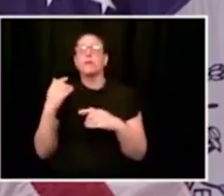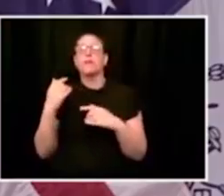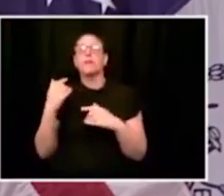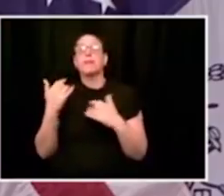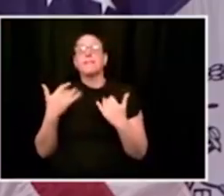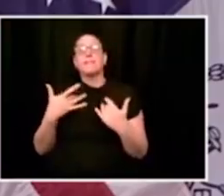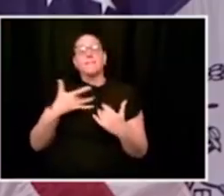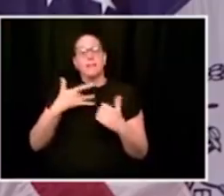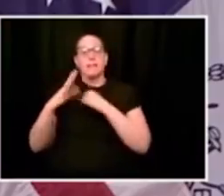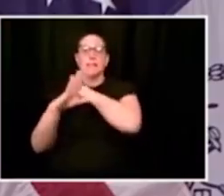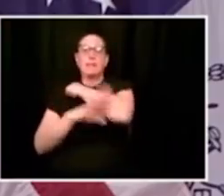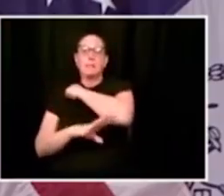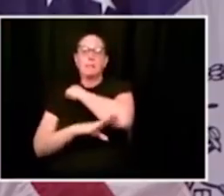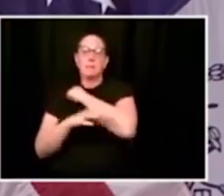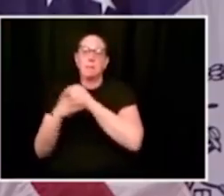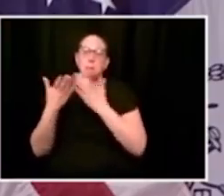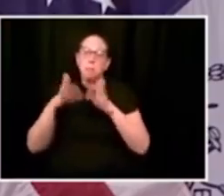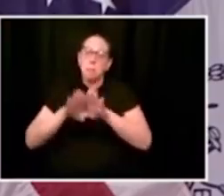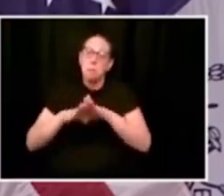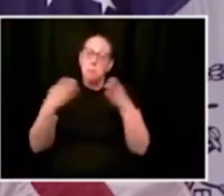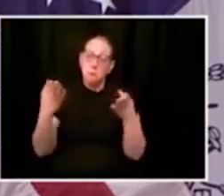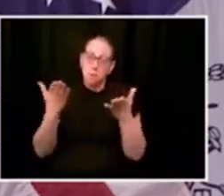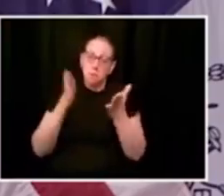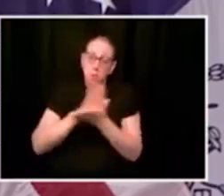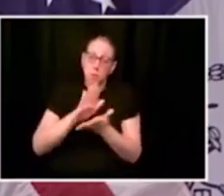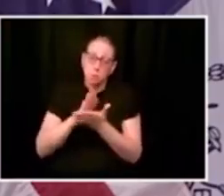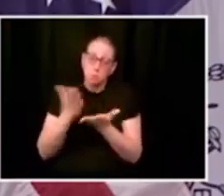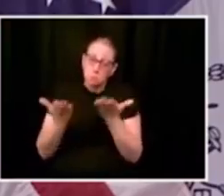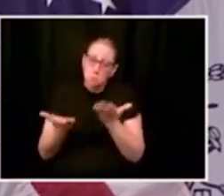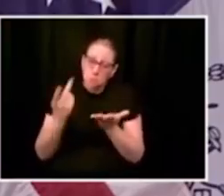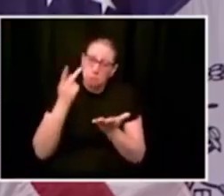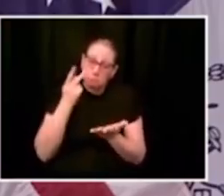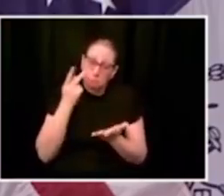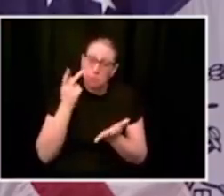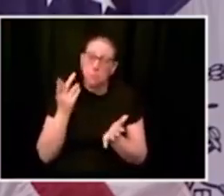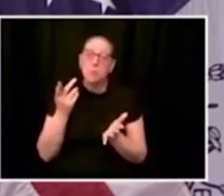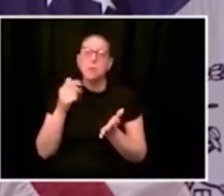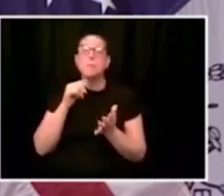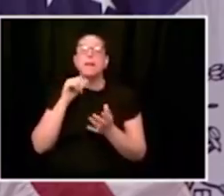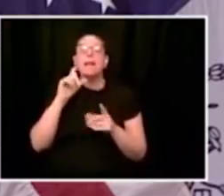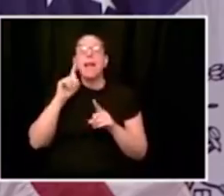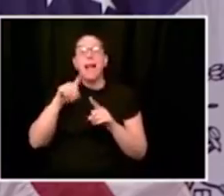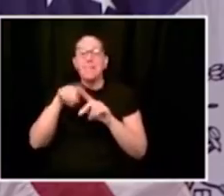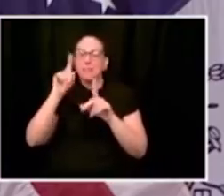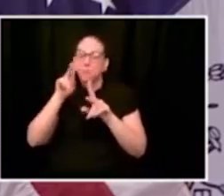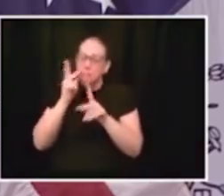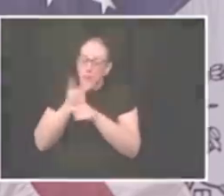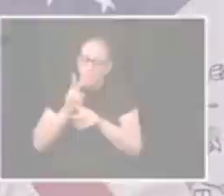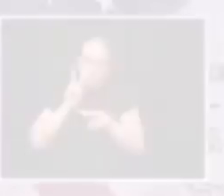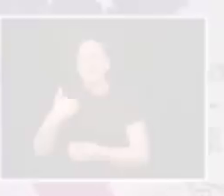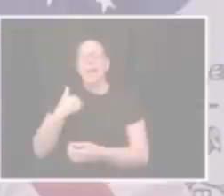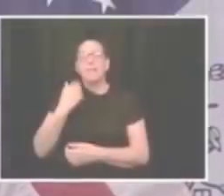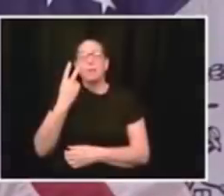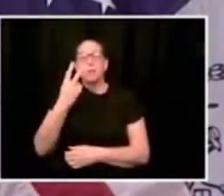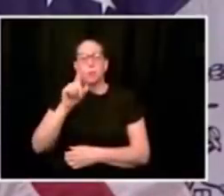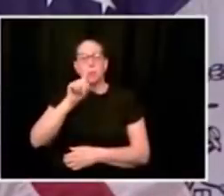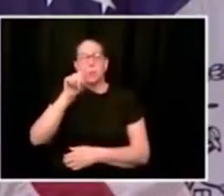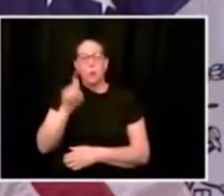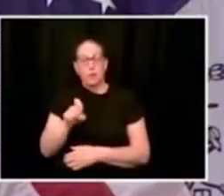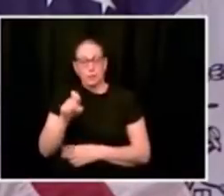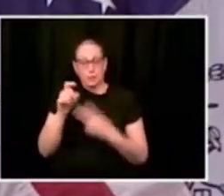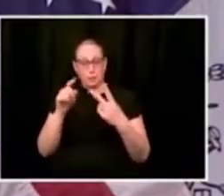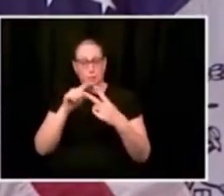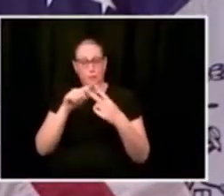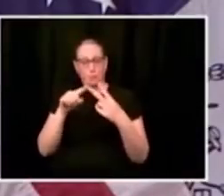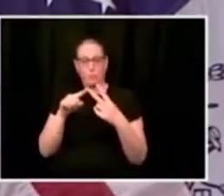we have to keep a very close watch on this syndrome to make sure that we attack it in every way possible in the meantime. Mayor, what is